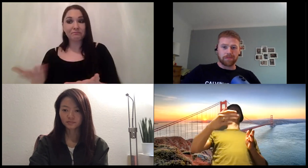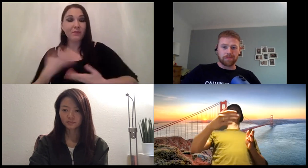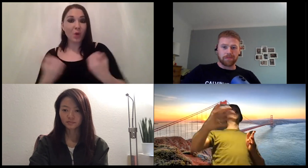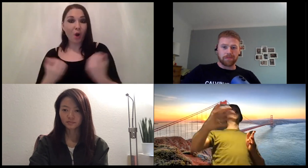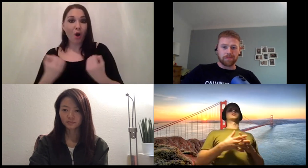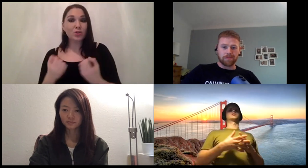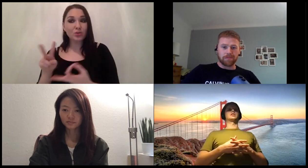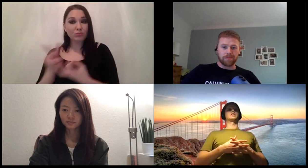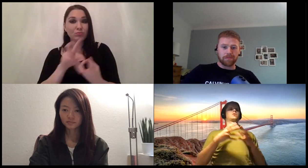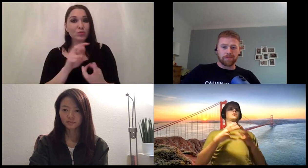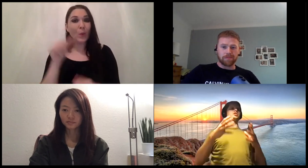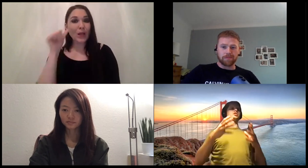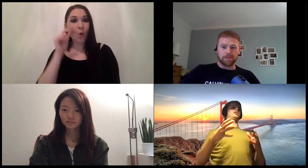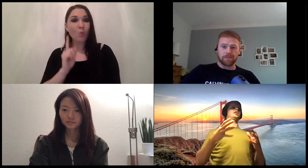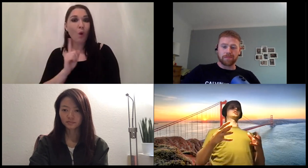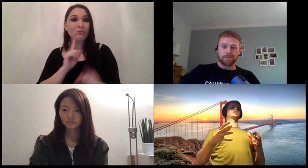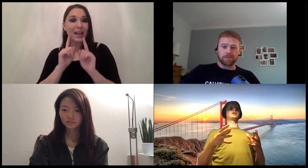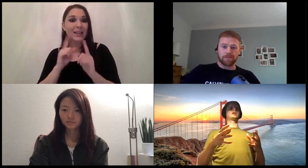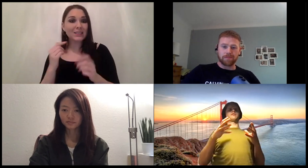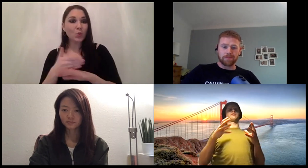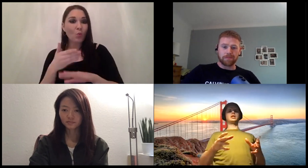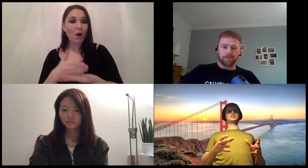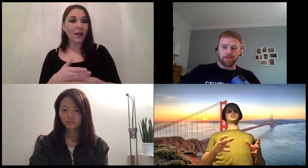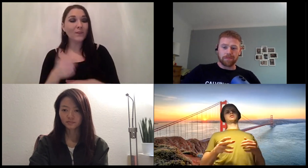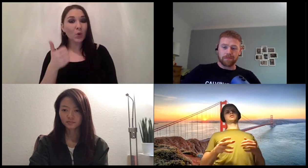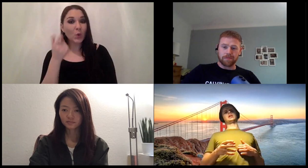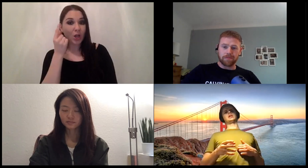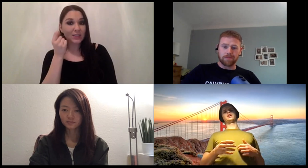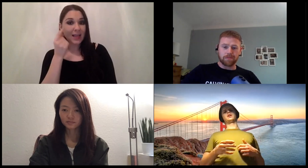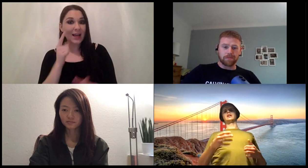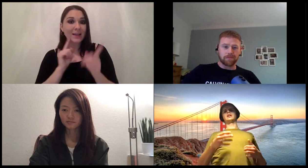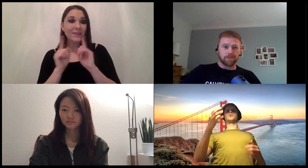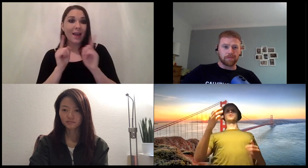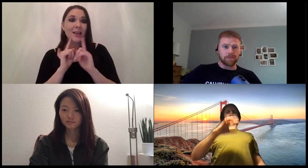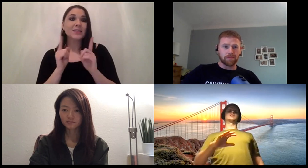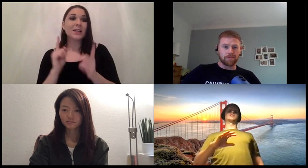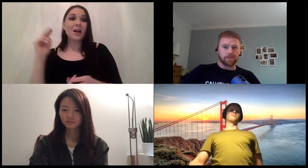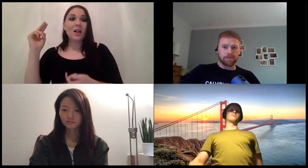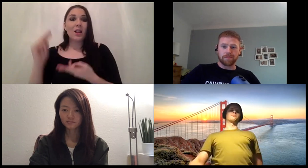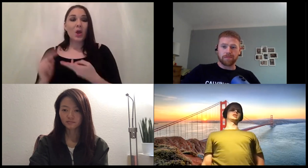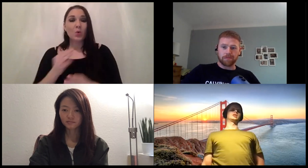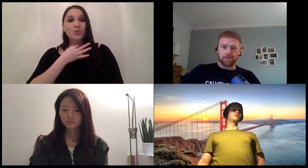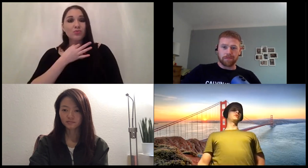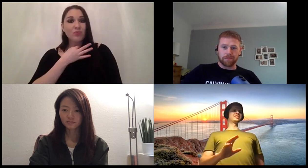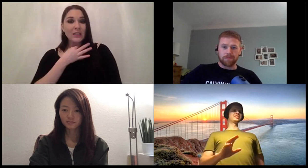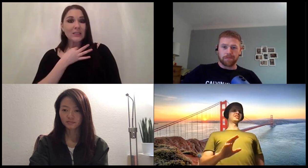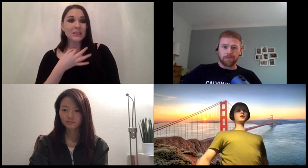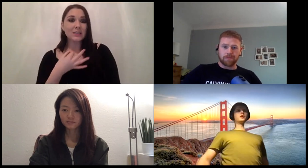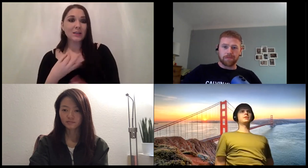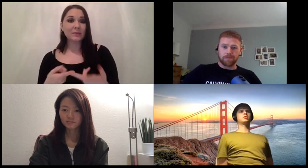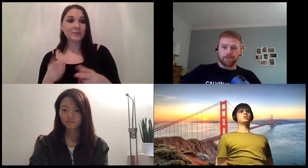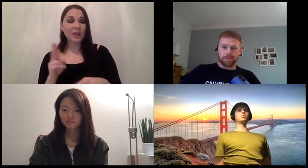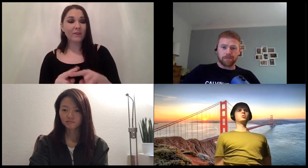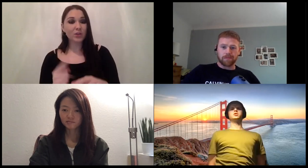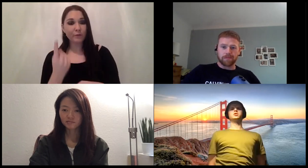work with this data so understanding your data if you have a good understanding of the data that lowers risk dramatically if if it's the first time